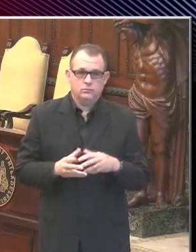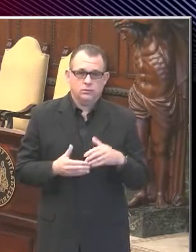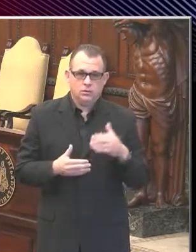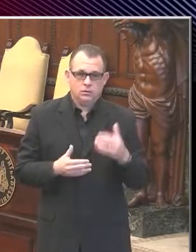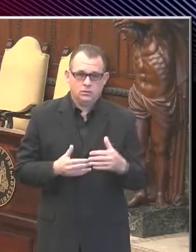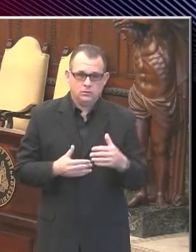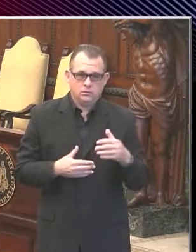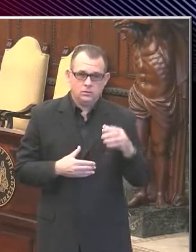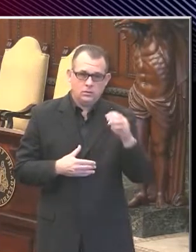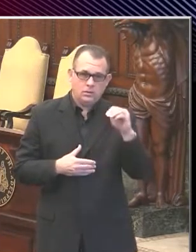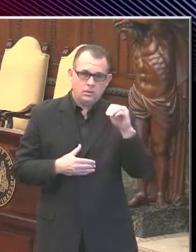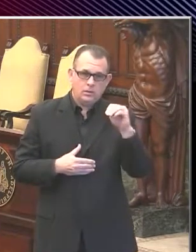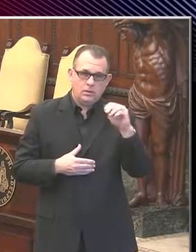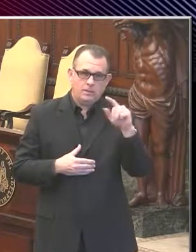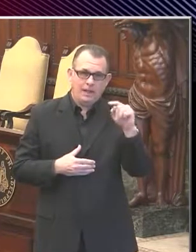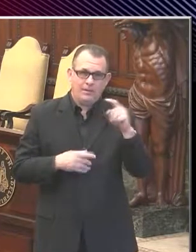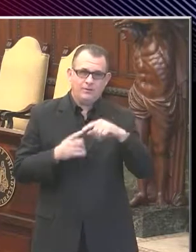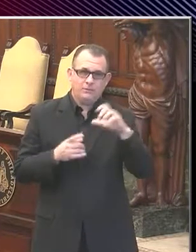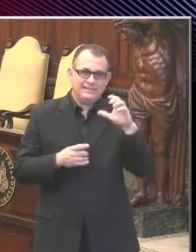of CBS3.